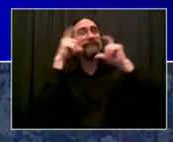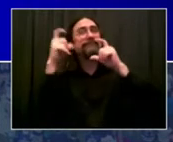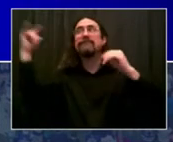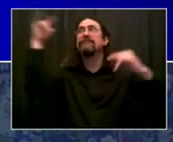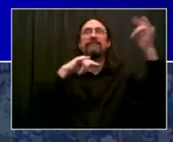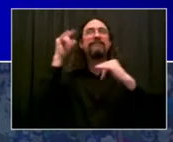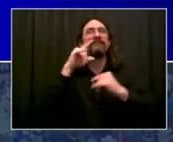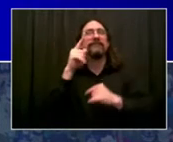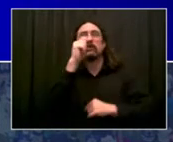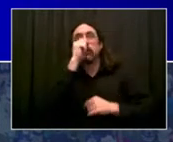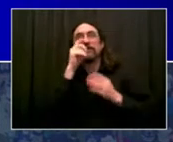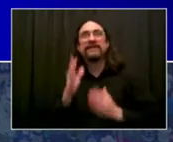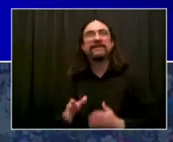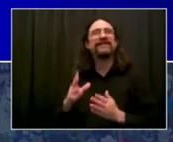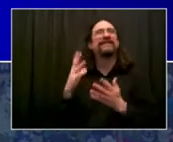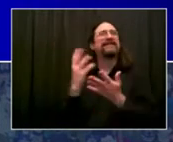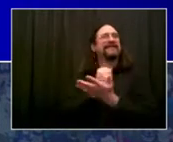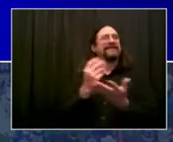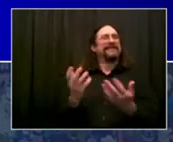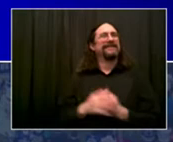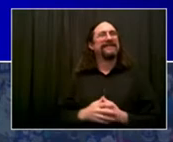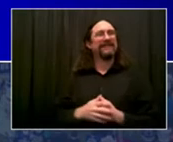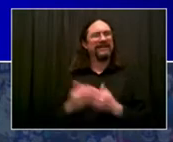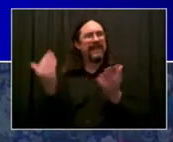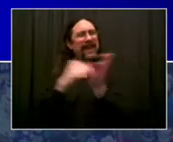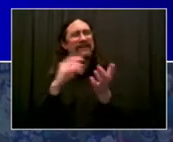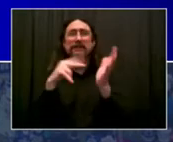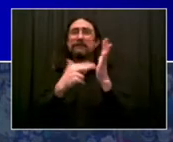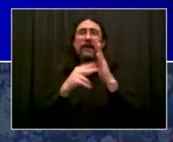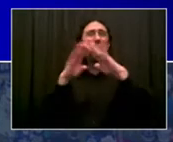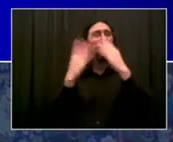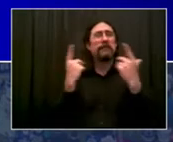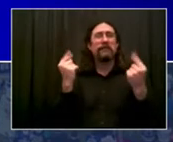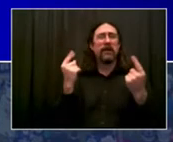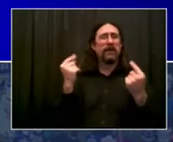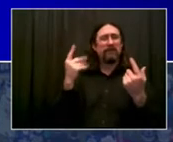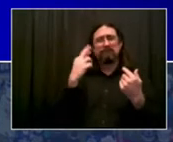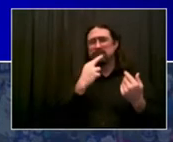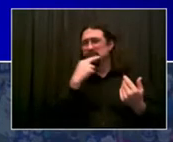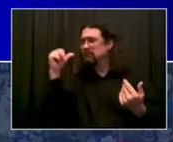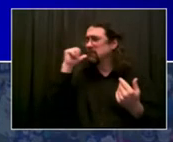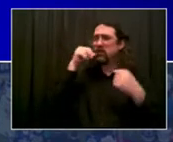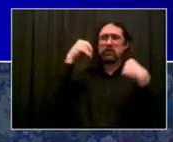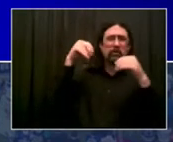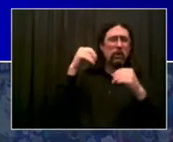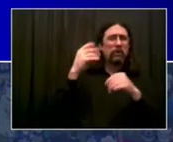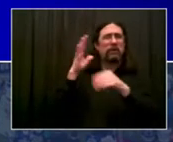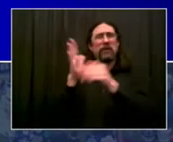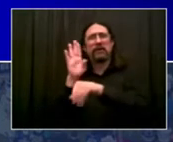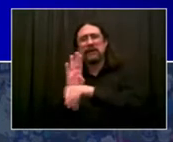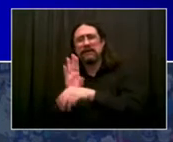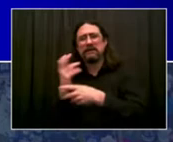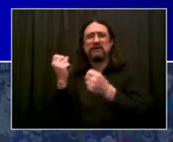come back, bring back so many of their employees, serve so many more customers. It means so many of our cultural